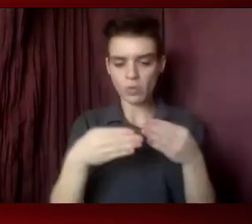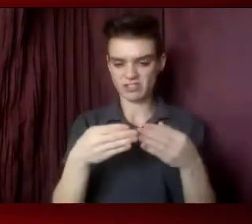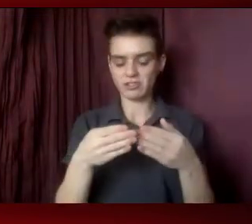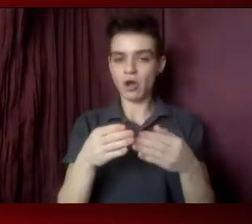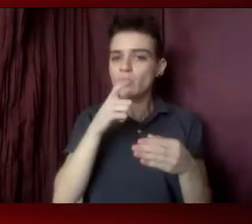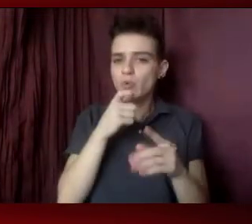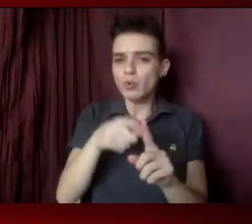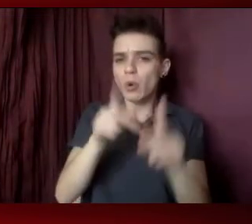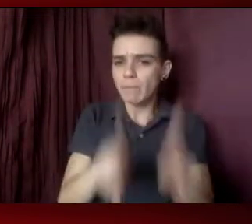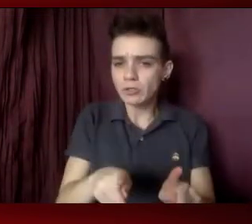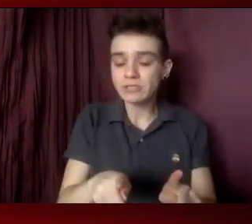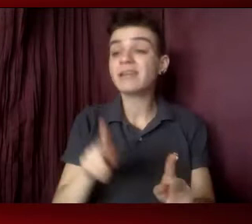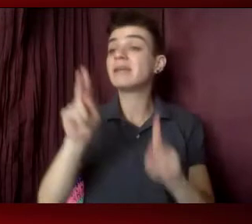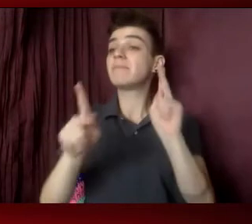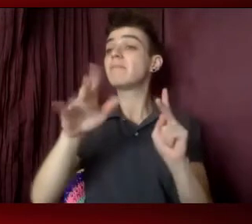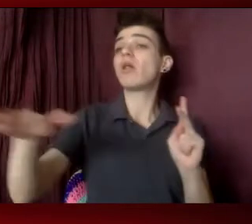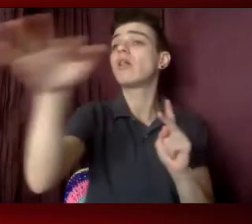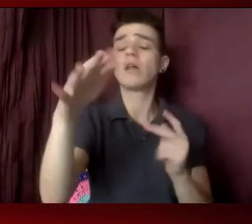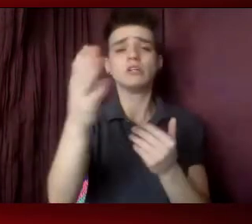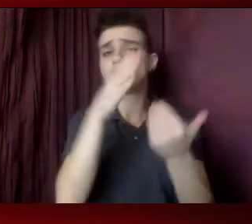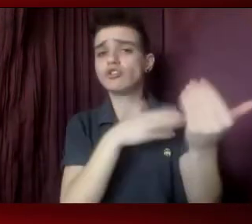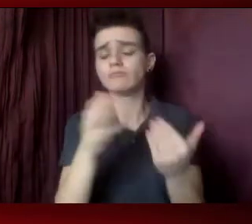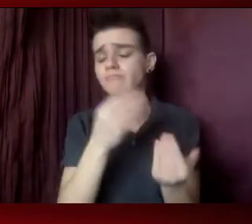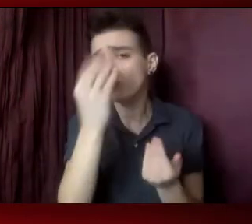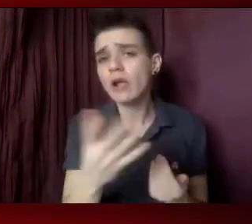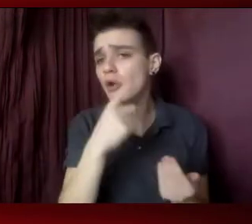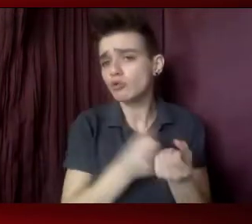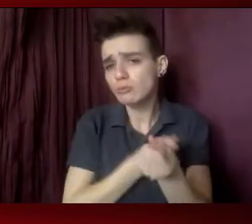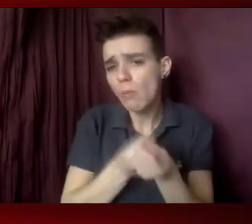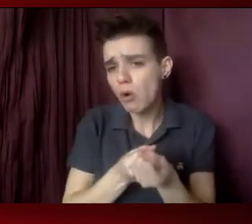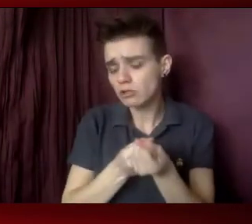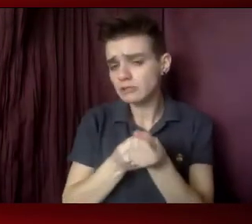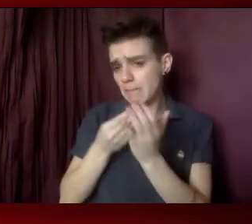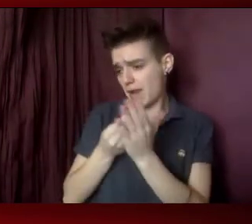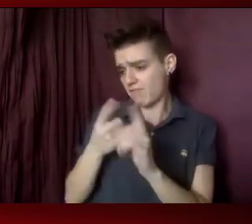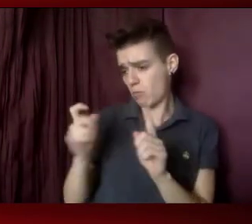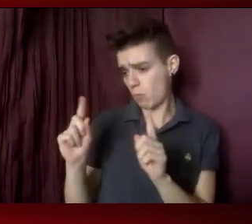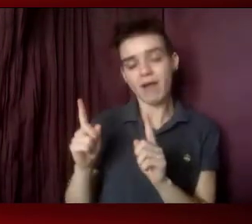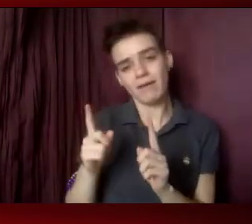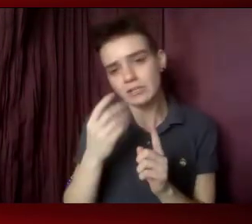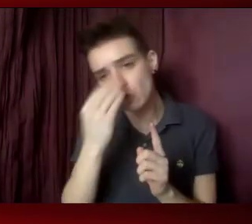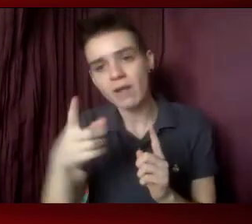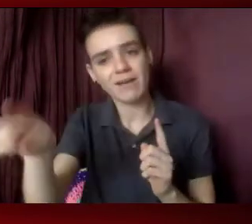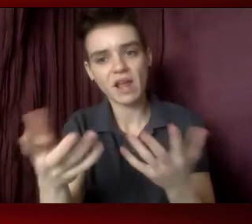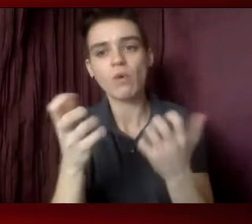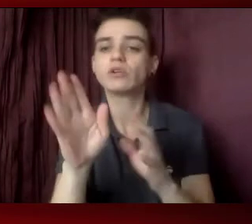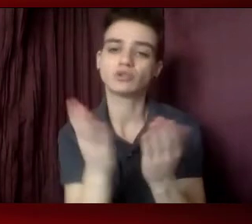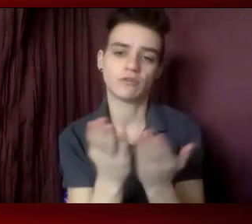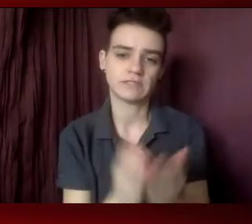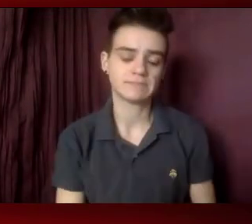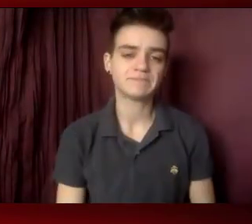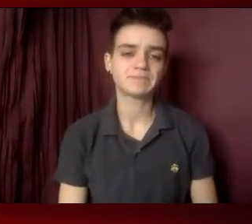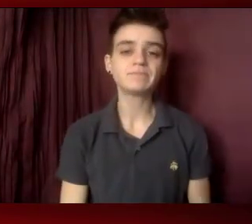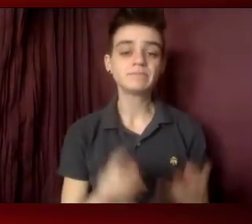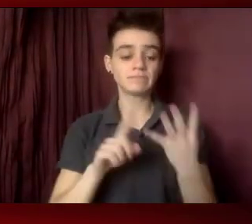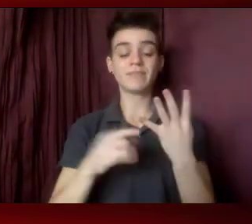people on the street don't care if HIV supports it, or STD supports it, or viral hub supports it, they just want services. And then finally, we are going